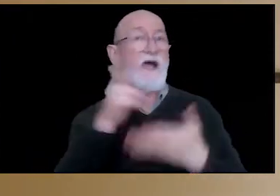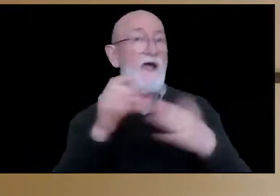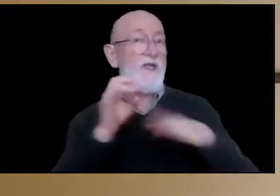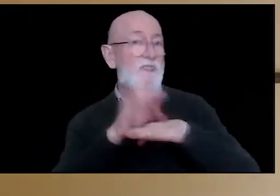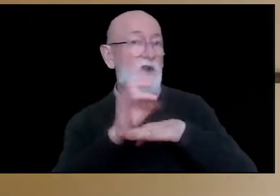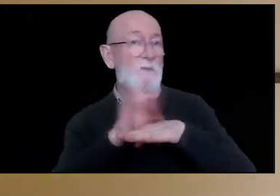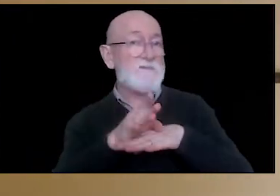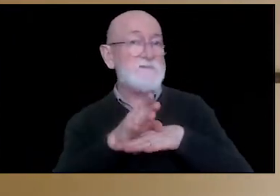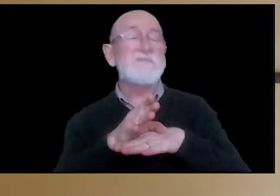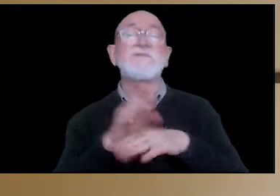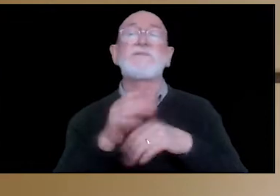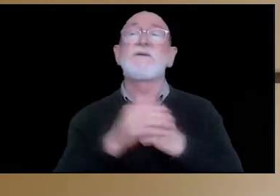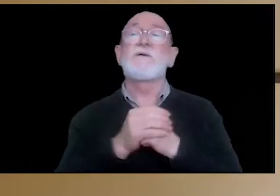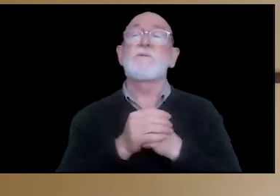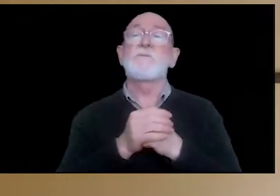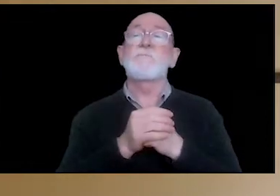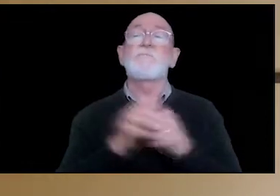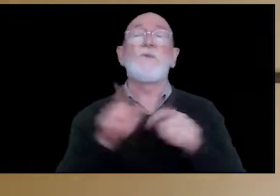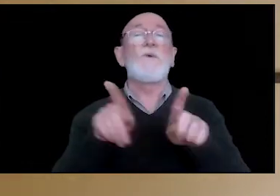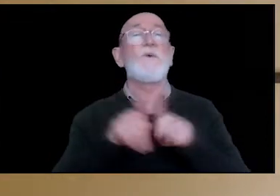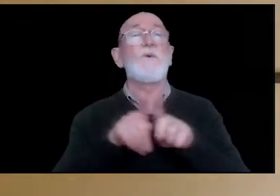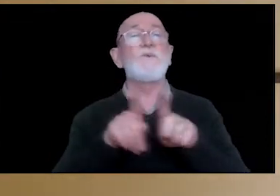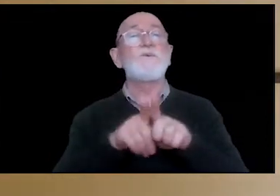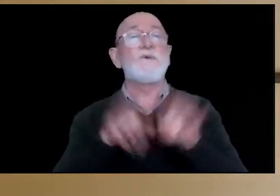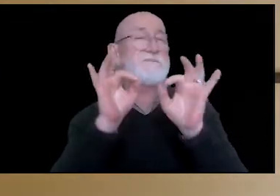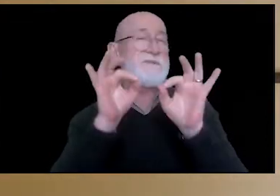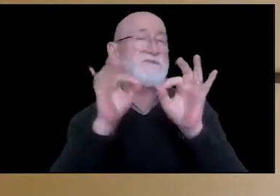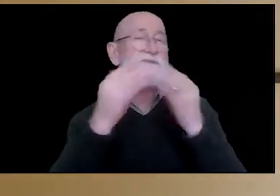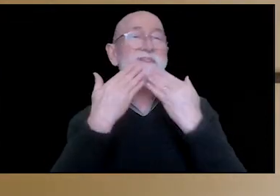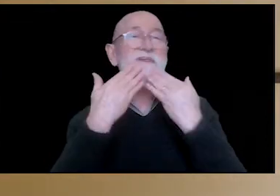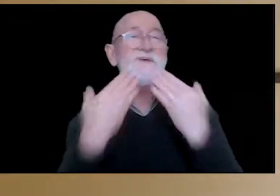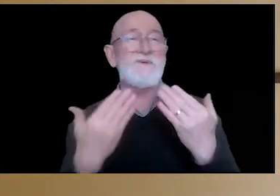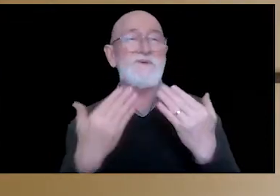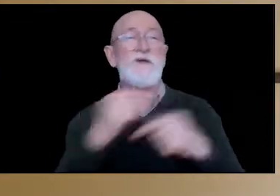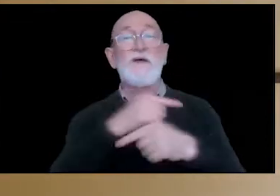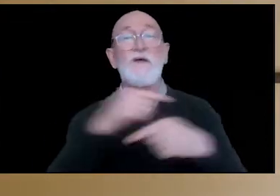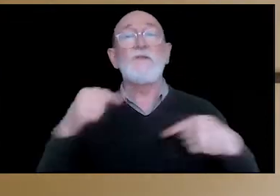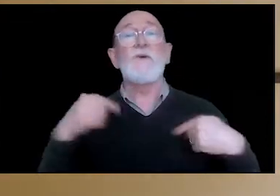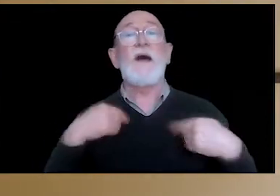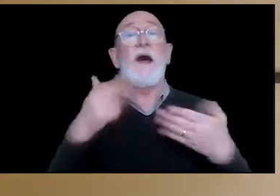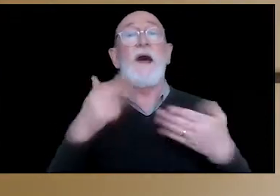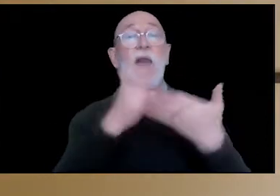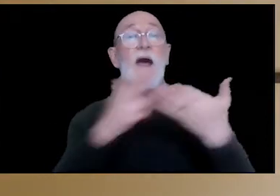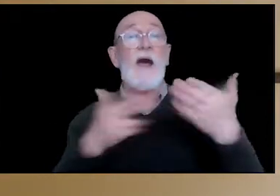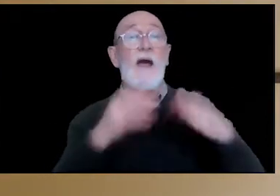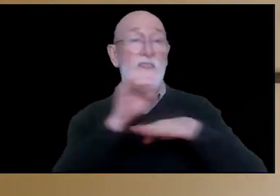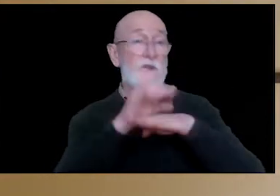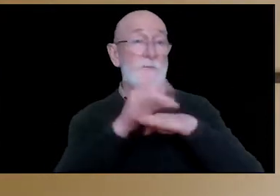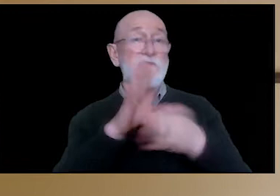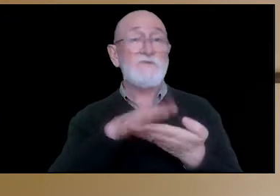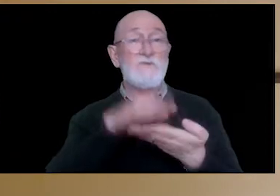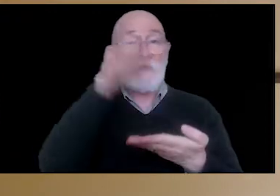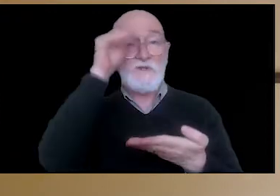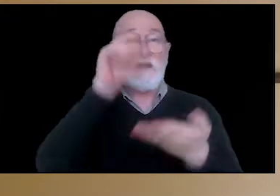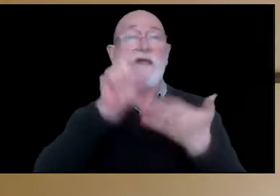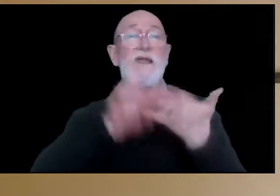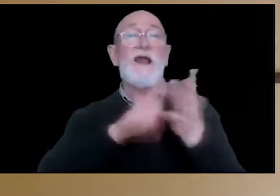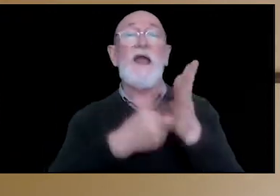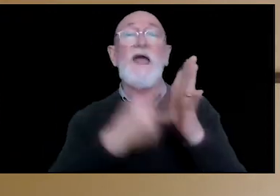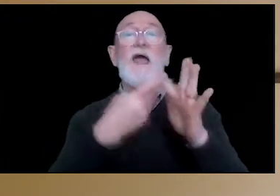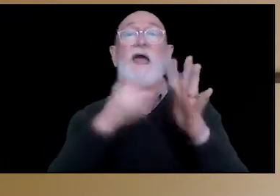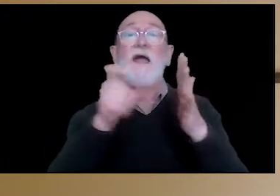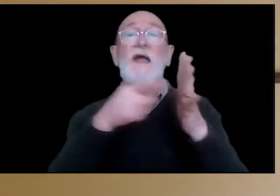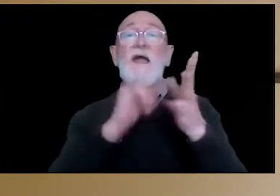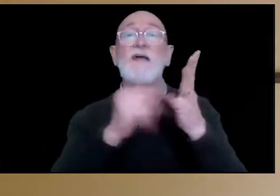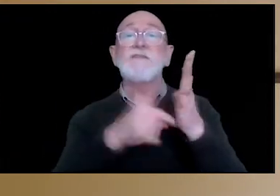artwork that her and her clients have been able to submit. And also a little special thank you to our art therapy student, Claire Castle,